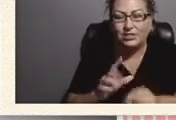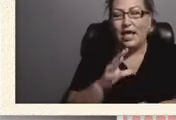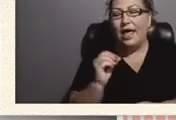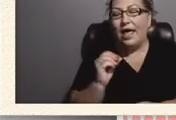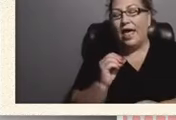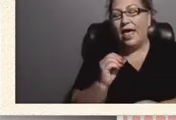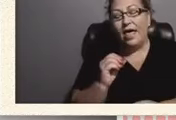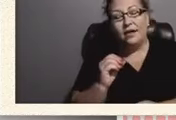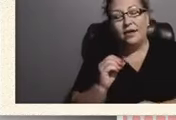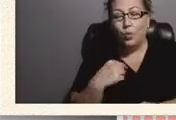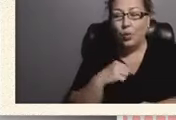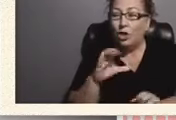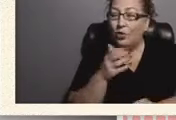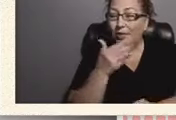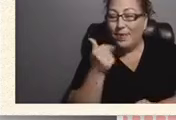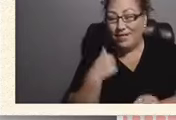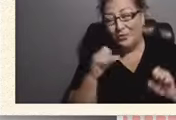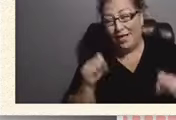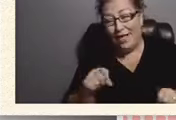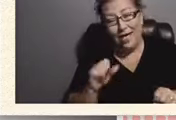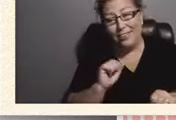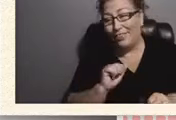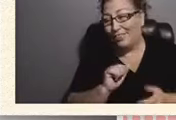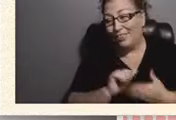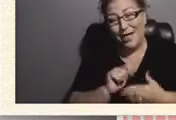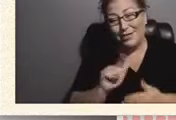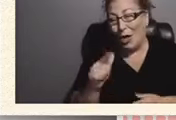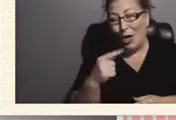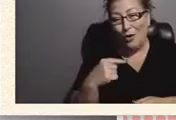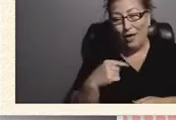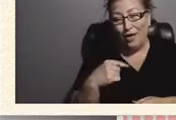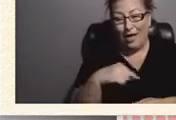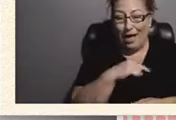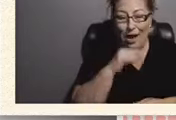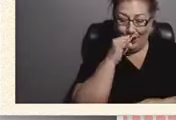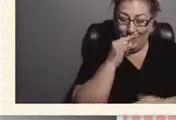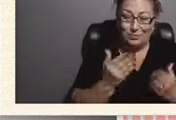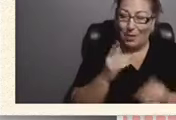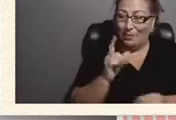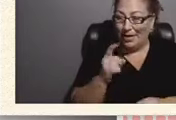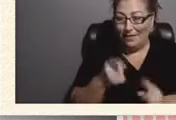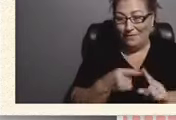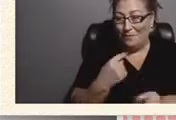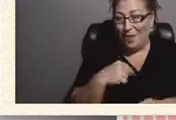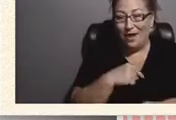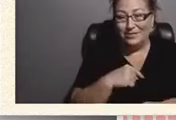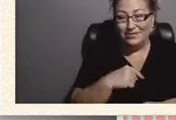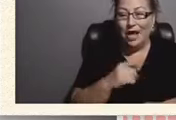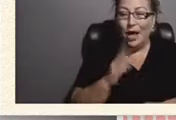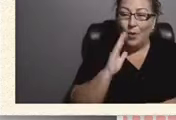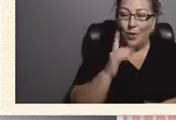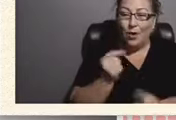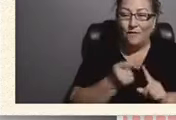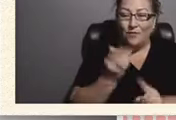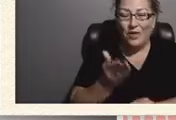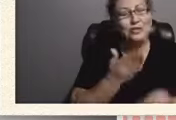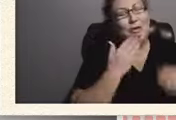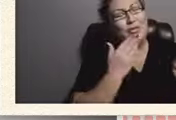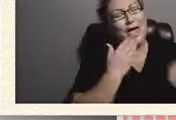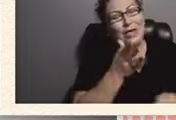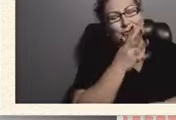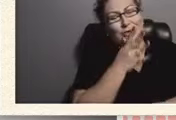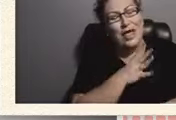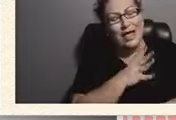do the best that we can that's all we can our kids will probably need from us and we move out from there so thank you ladies thank you